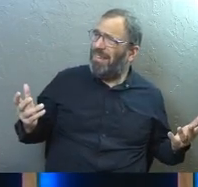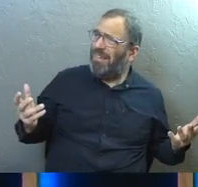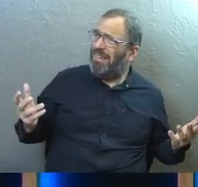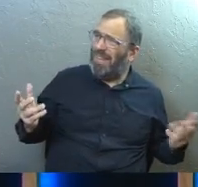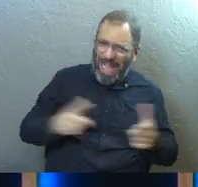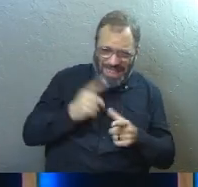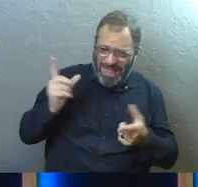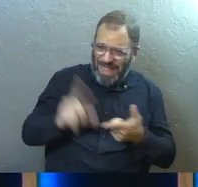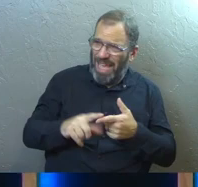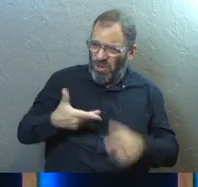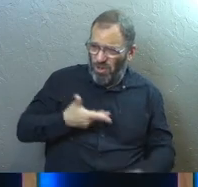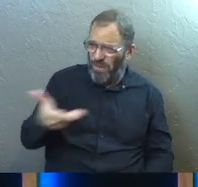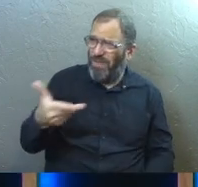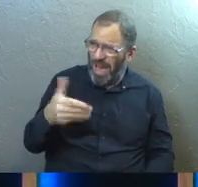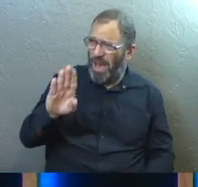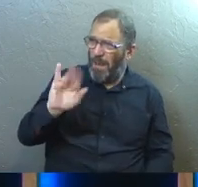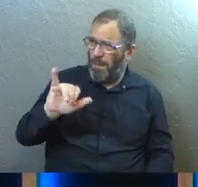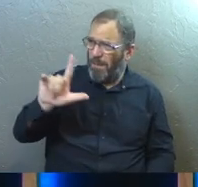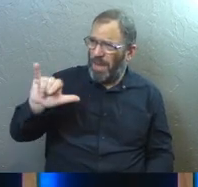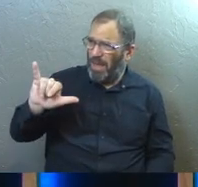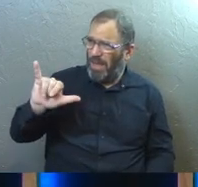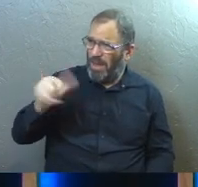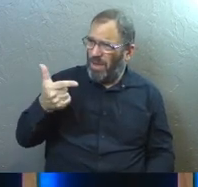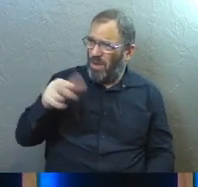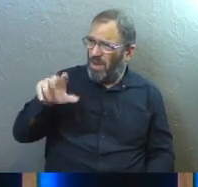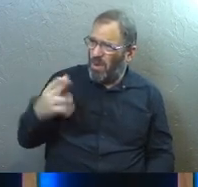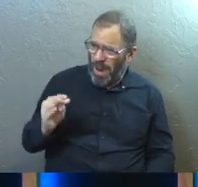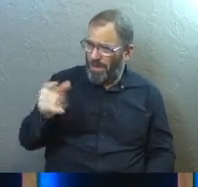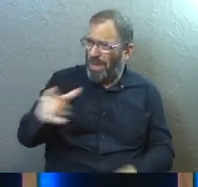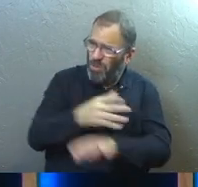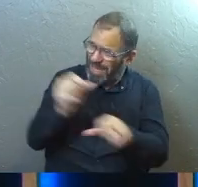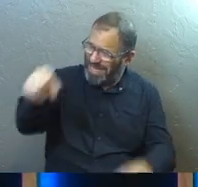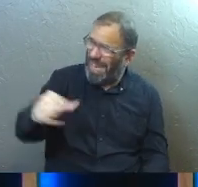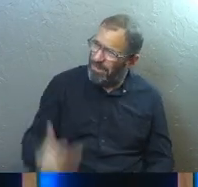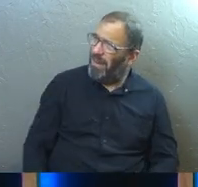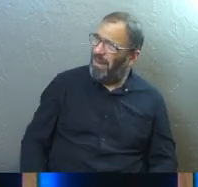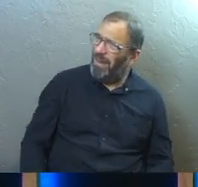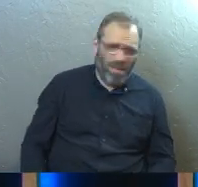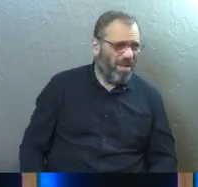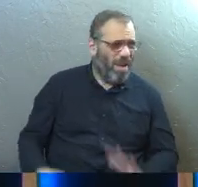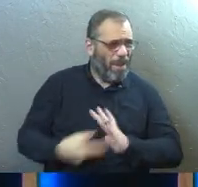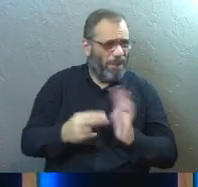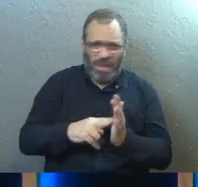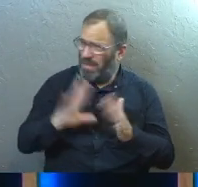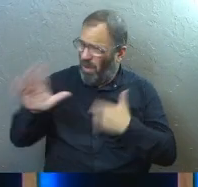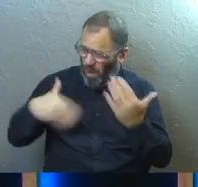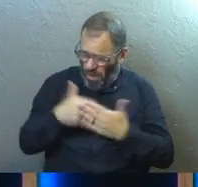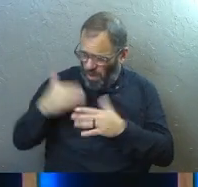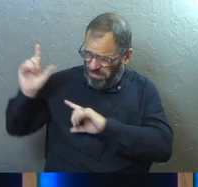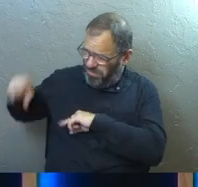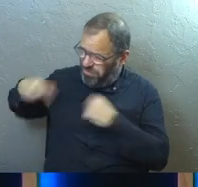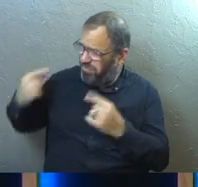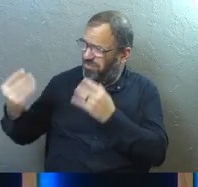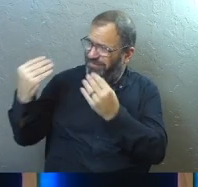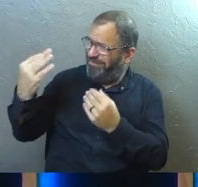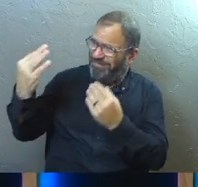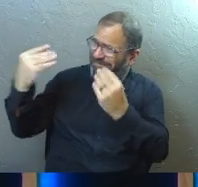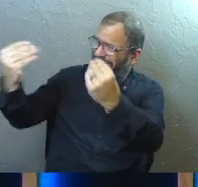And then suddenly you heard the gospel clearly for the first time and you got saved. What does that mean about all the rest?